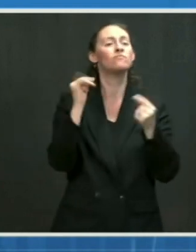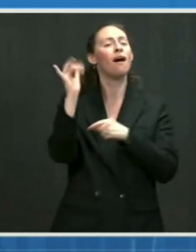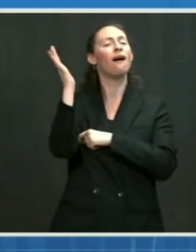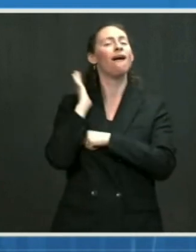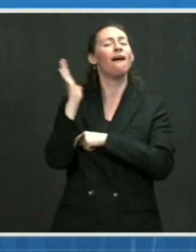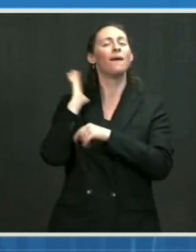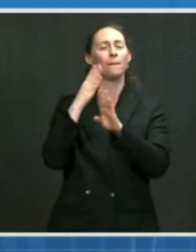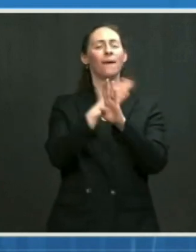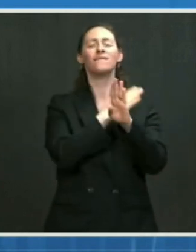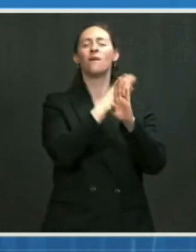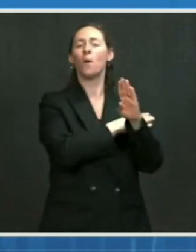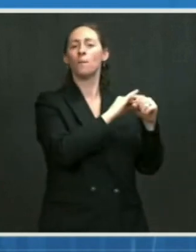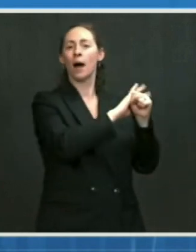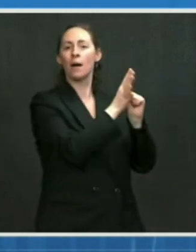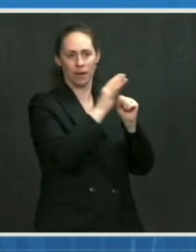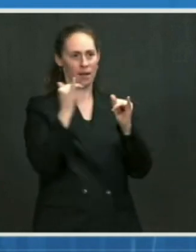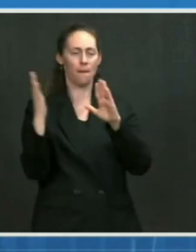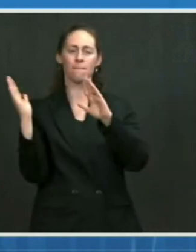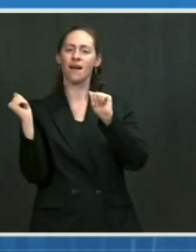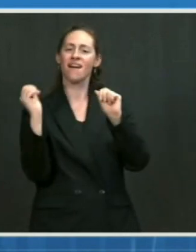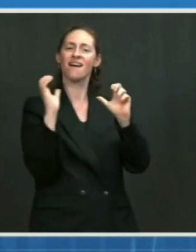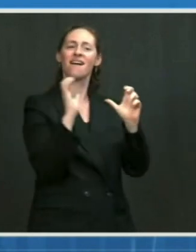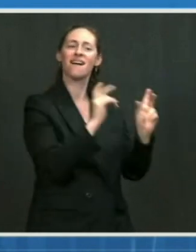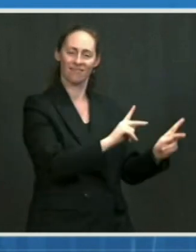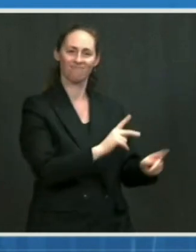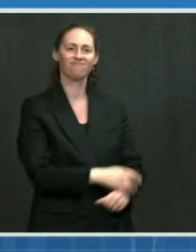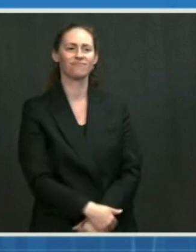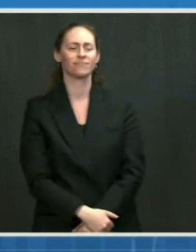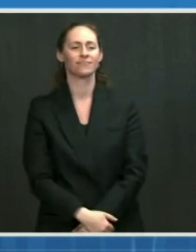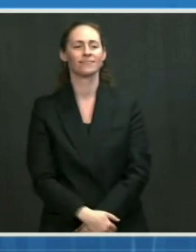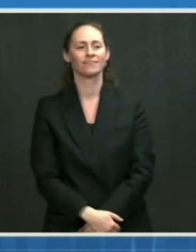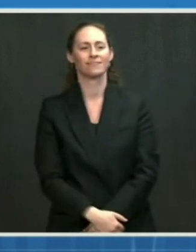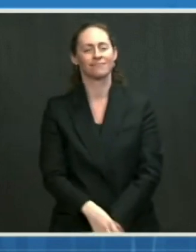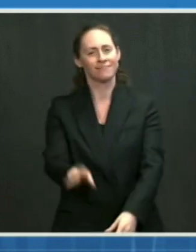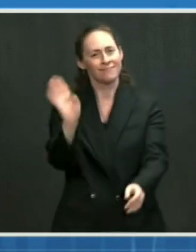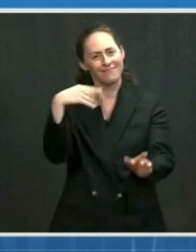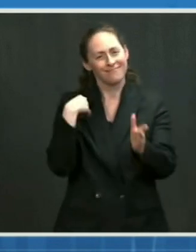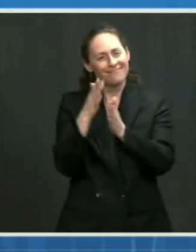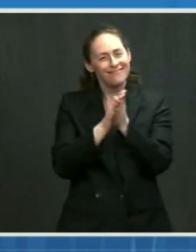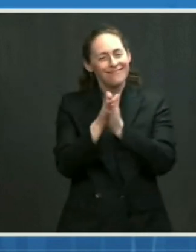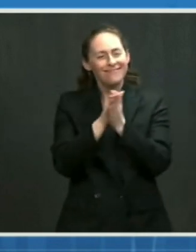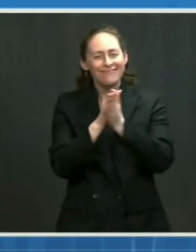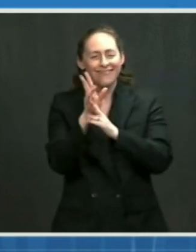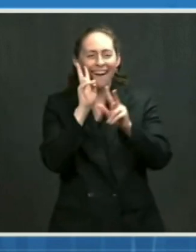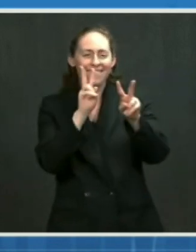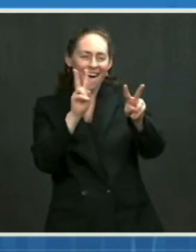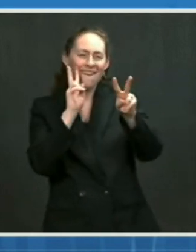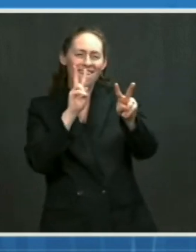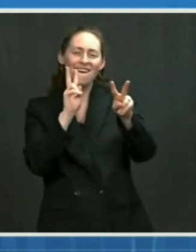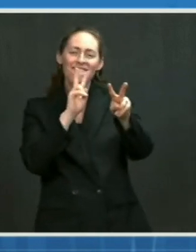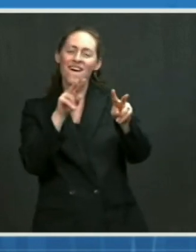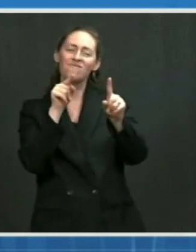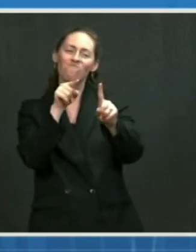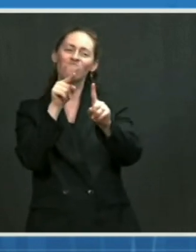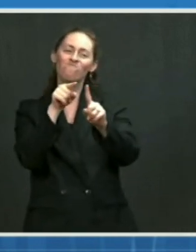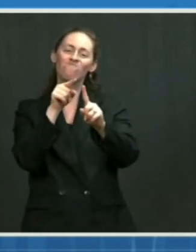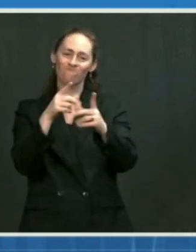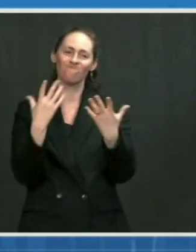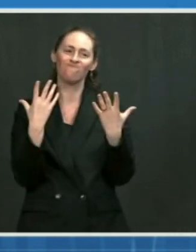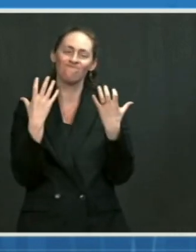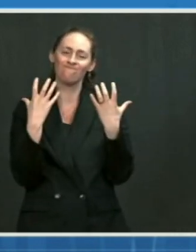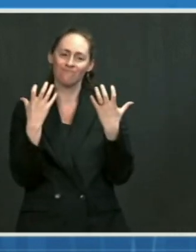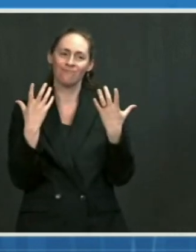We have all longed for this moment when we can get back to some sense of normalcy.